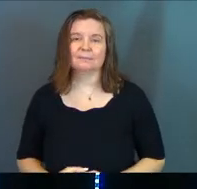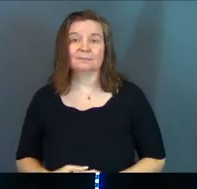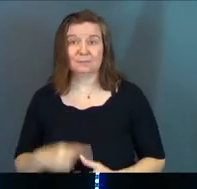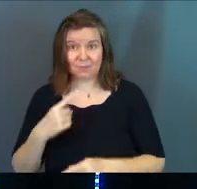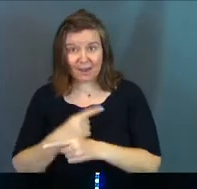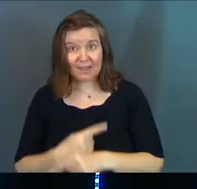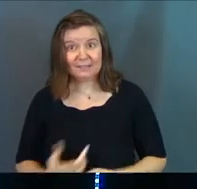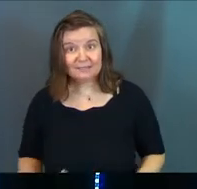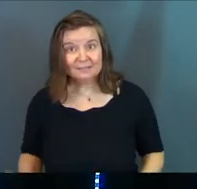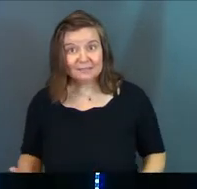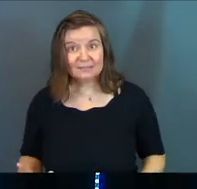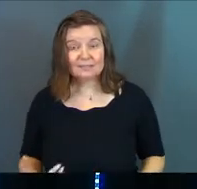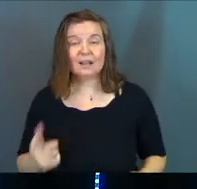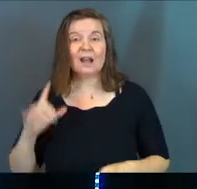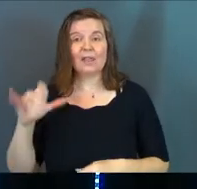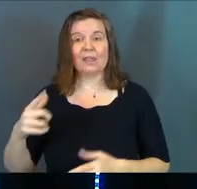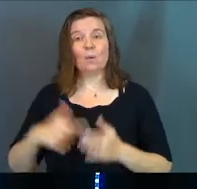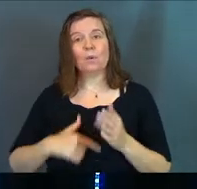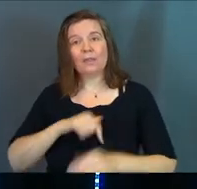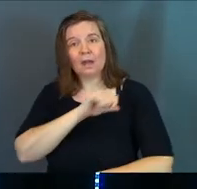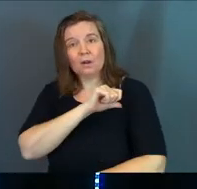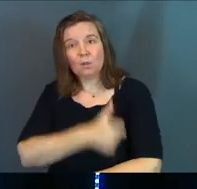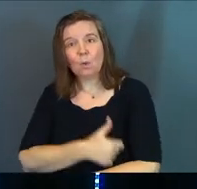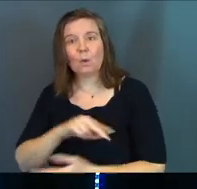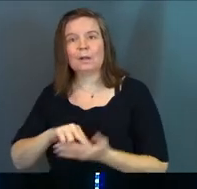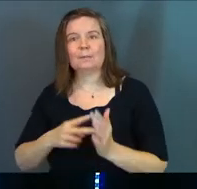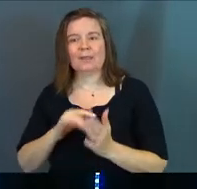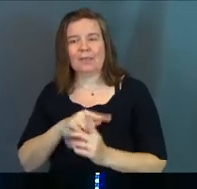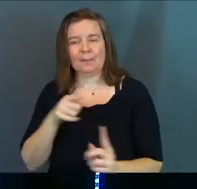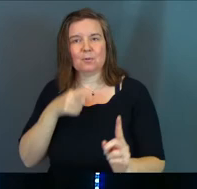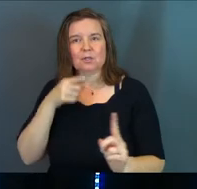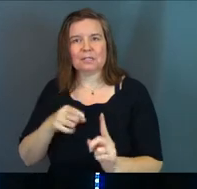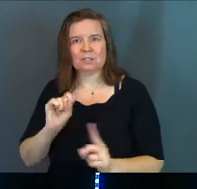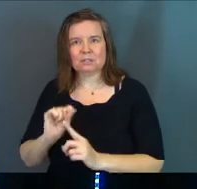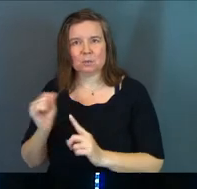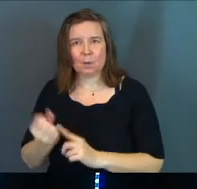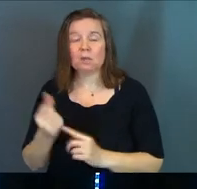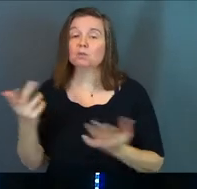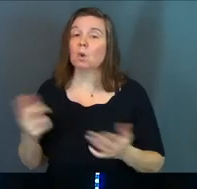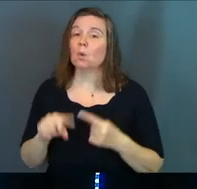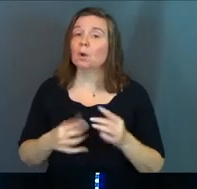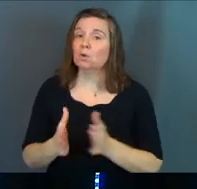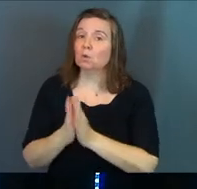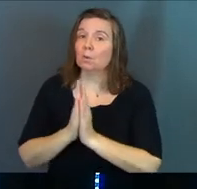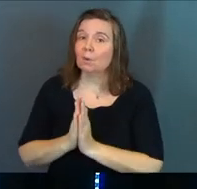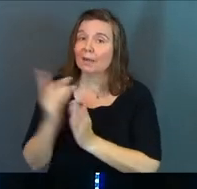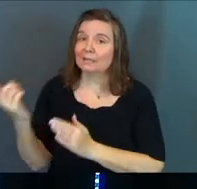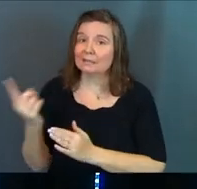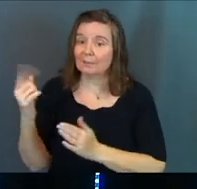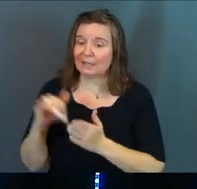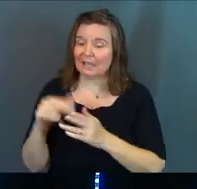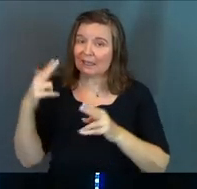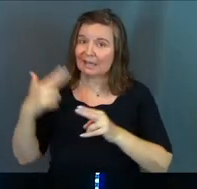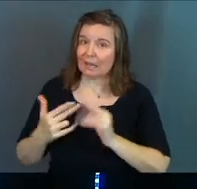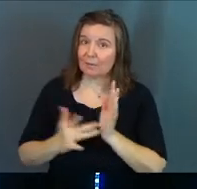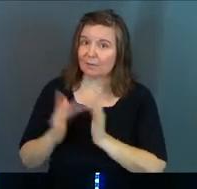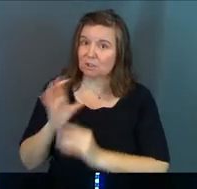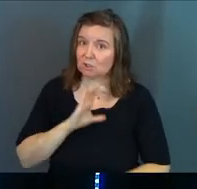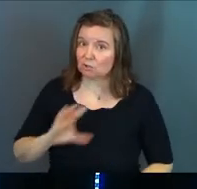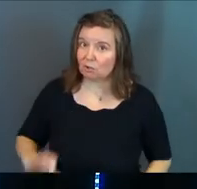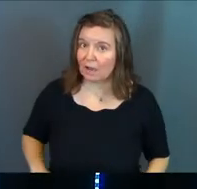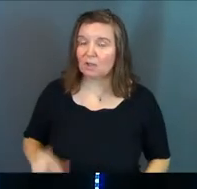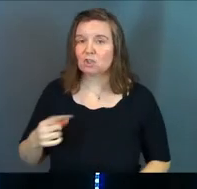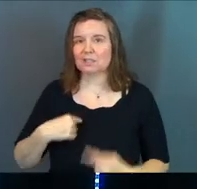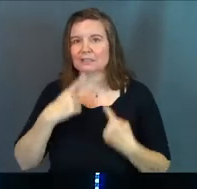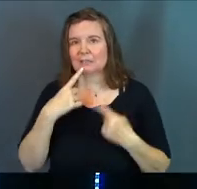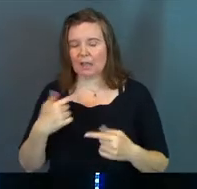Right? And that's what that authority means in that particular situation. So when you pray something in the name of Jesus Christ.